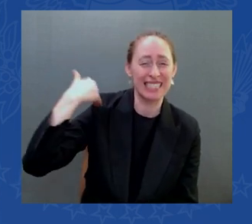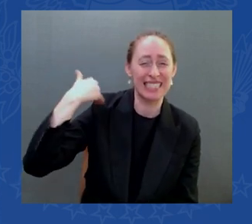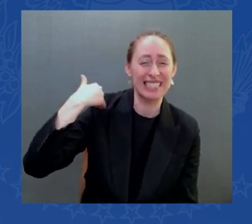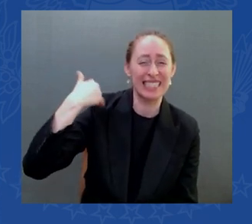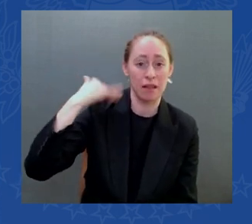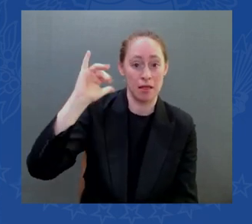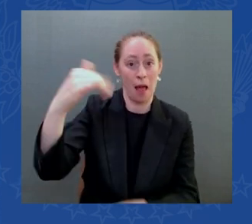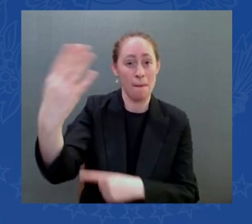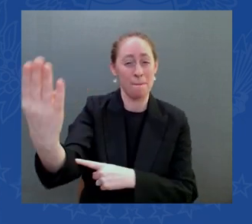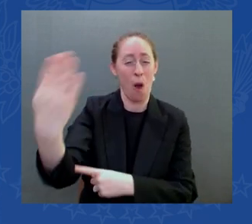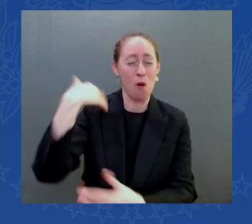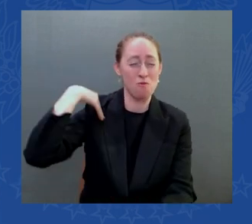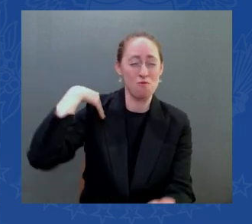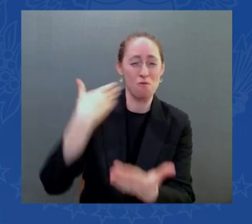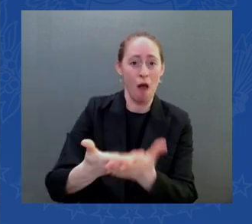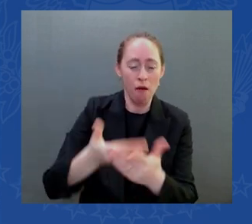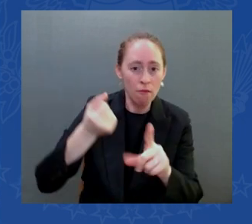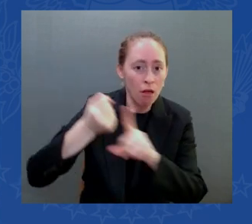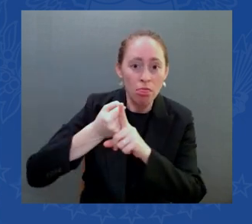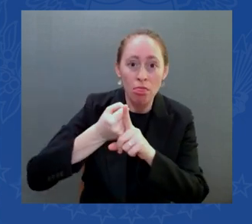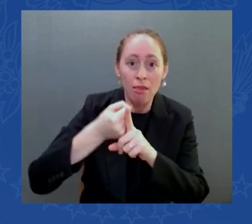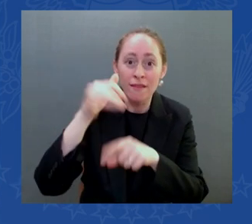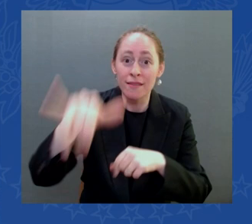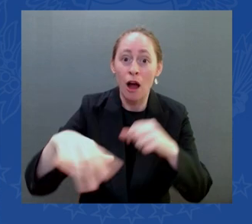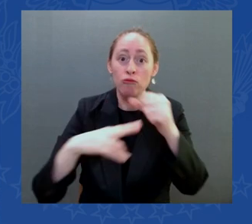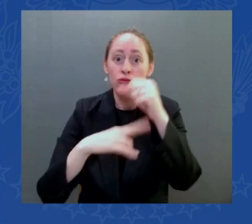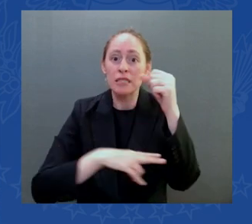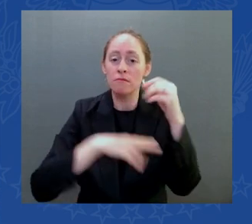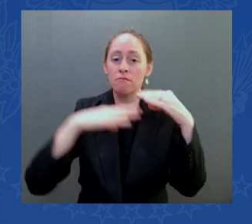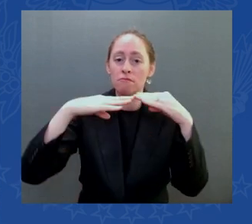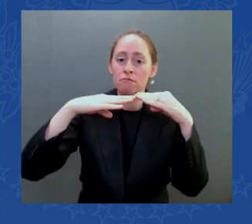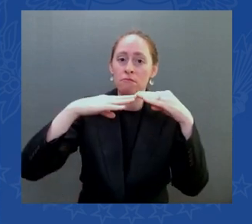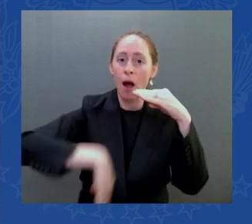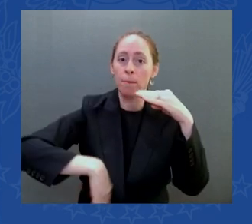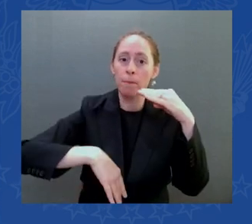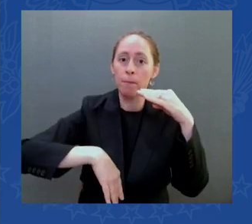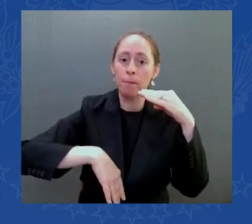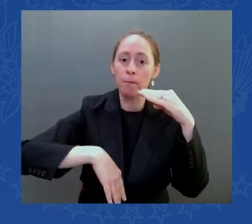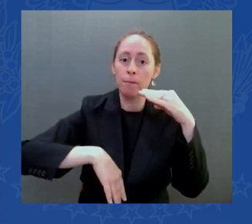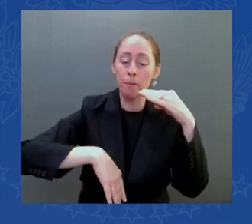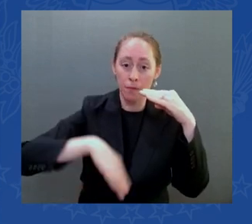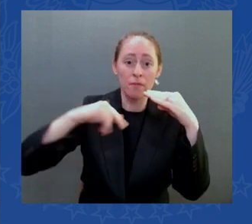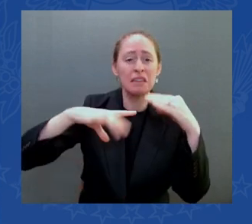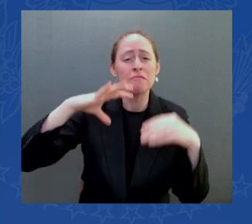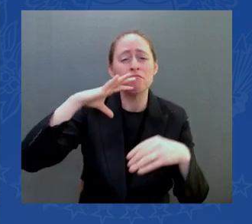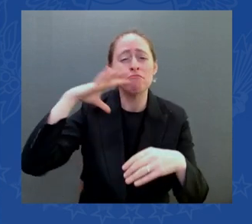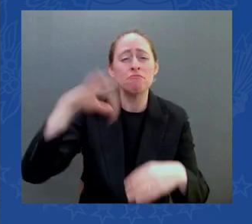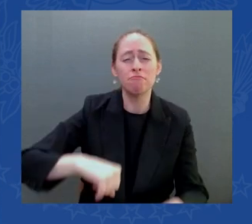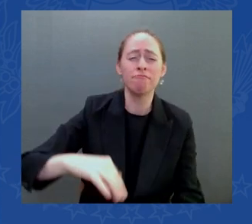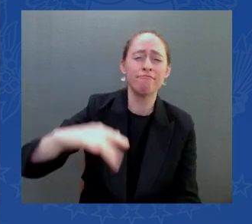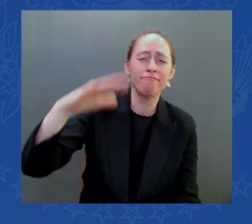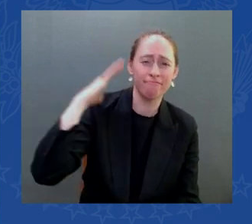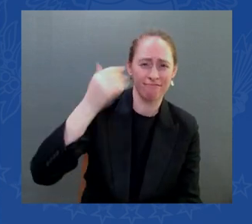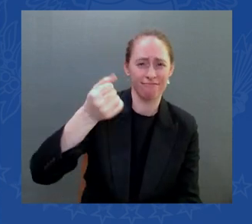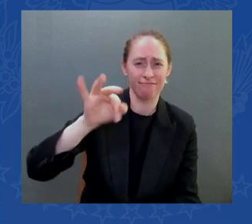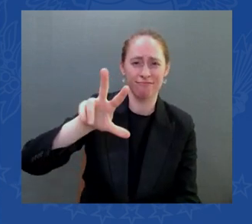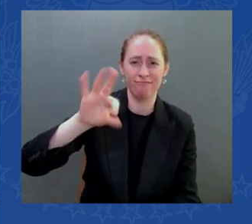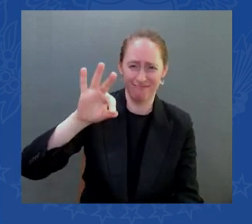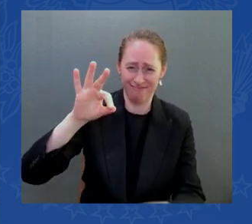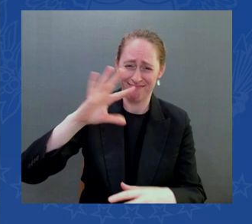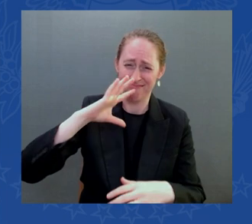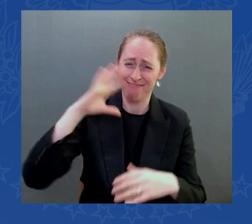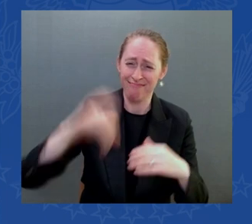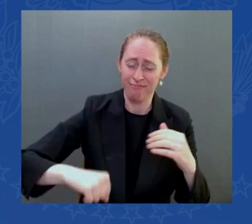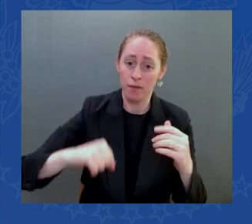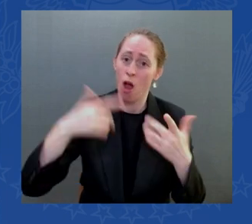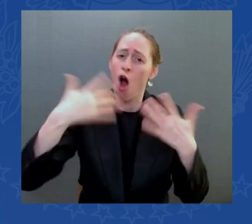mistaken and had been put on a list of being dangerous it was about a 12-story drop from the middle of that bridge down